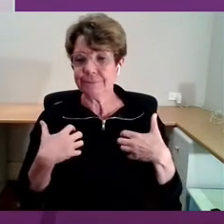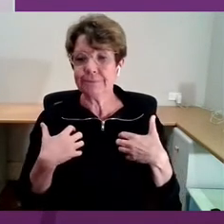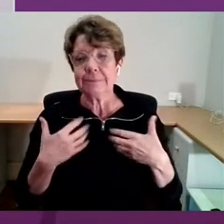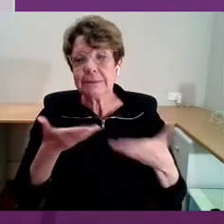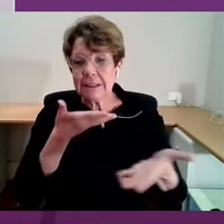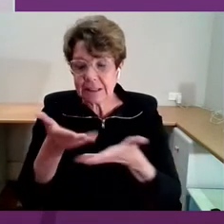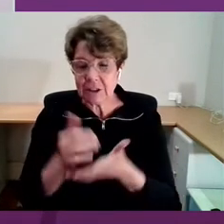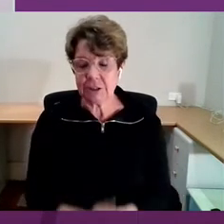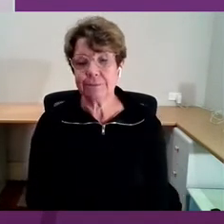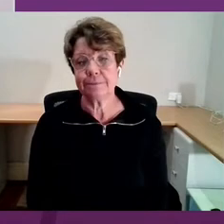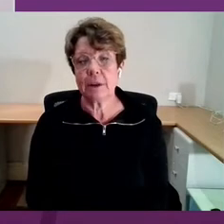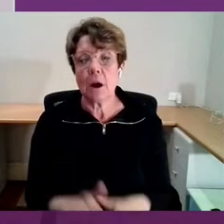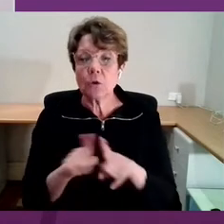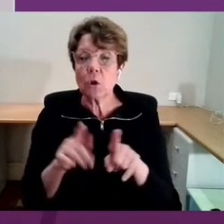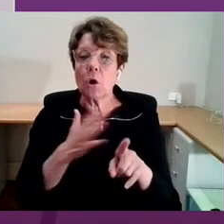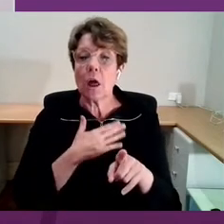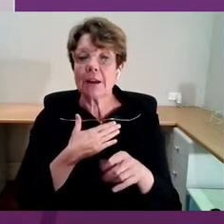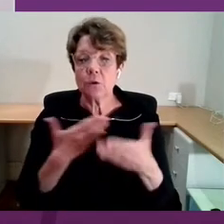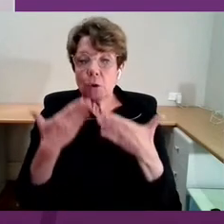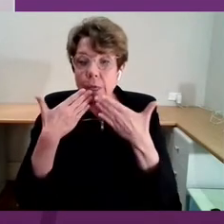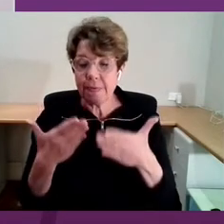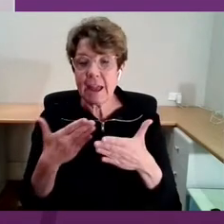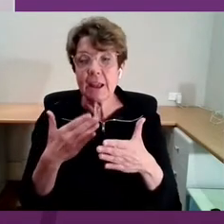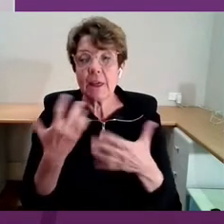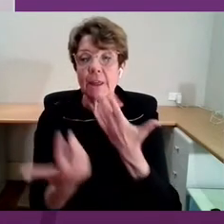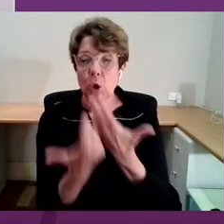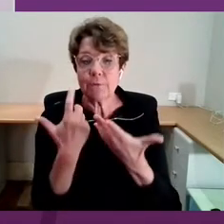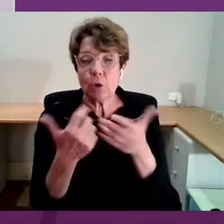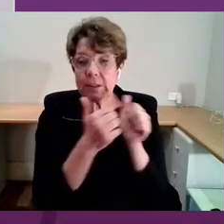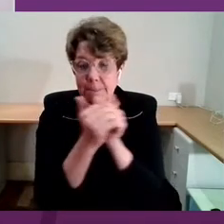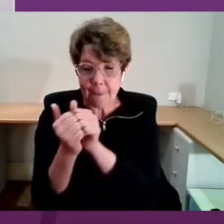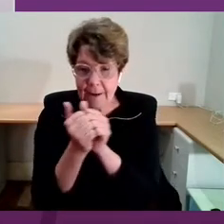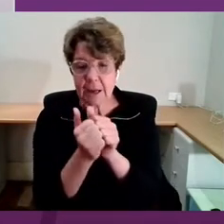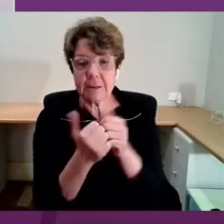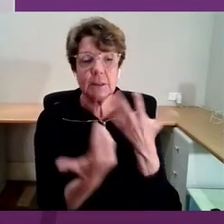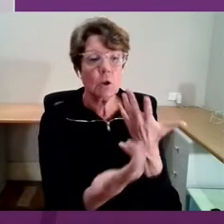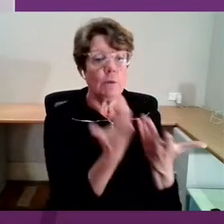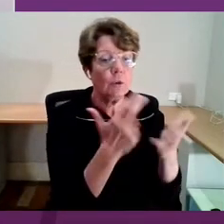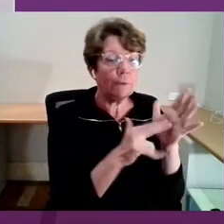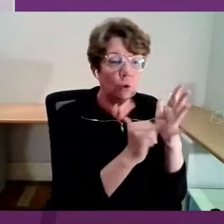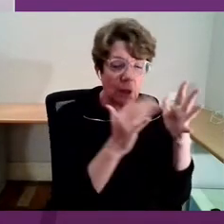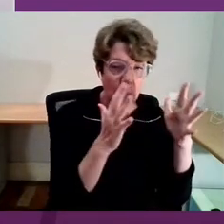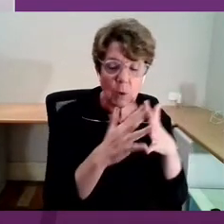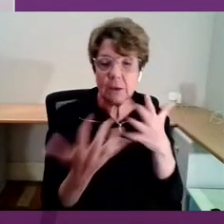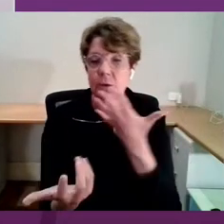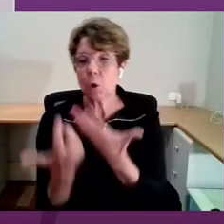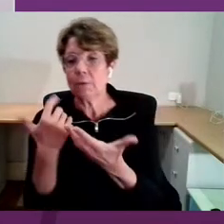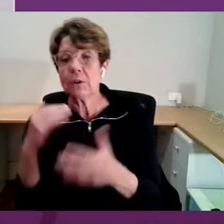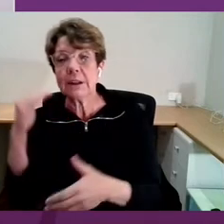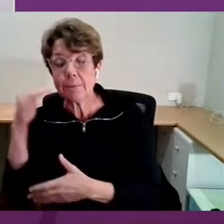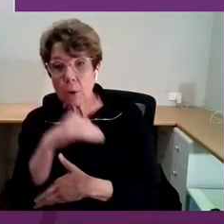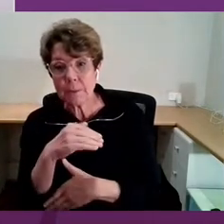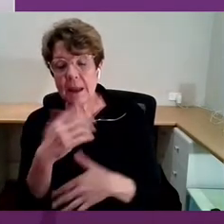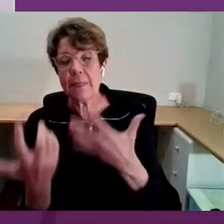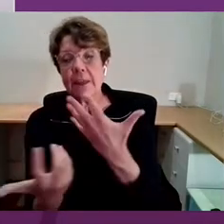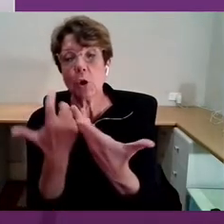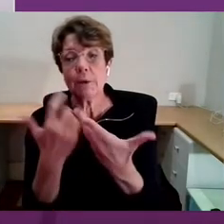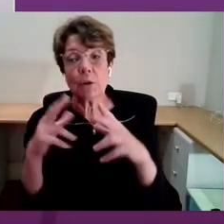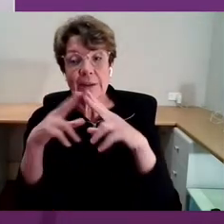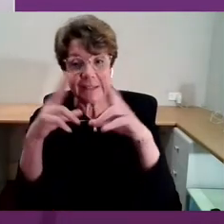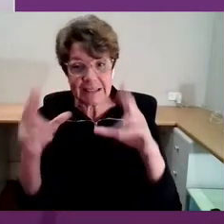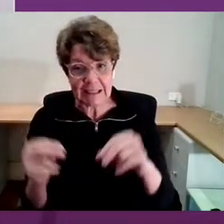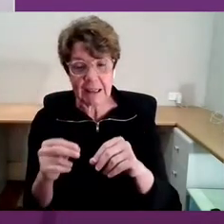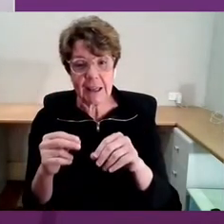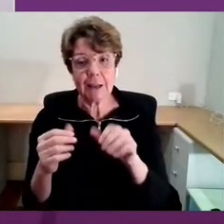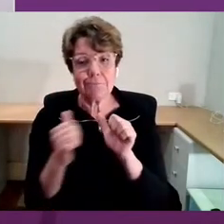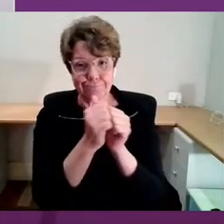also like to extend my thanks to our university partners, the University of New South Wales, the University of Melbourne and the University of Sydney. We'll be working with